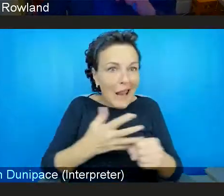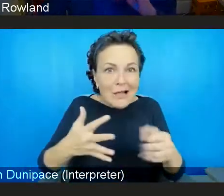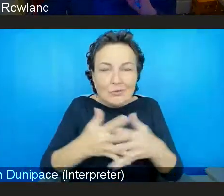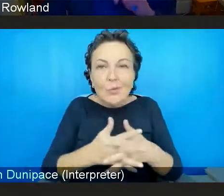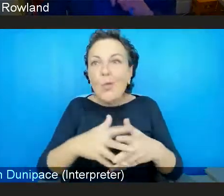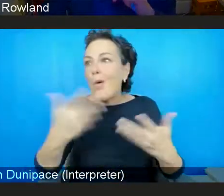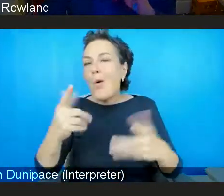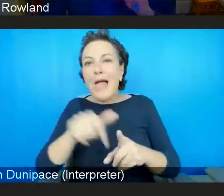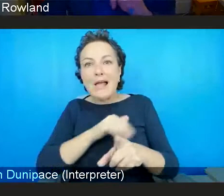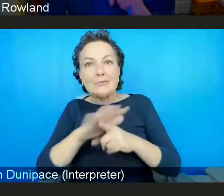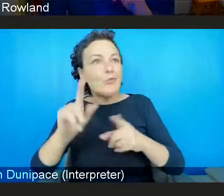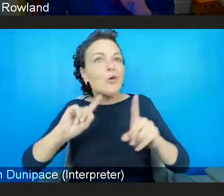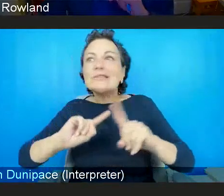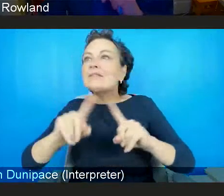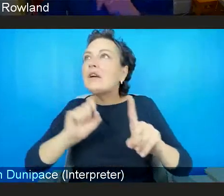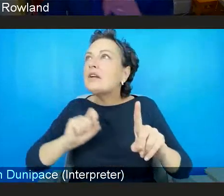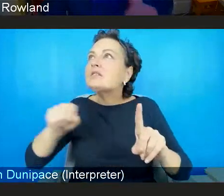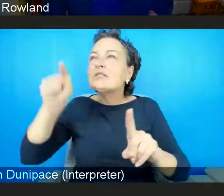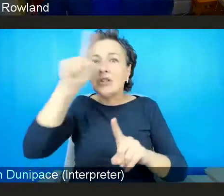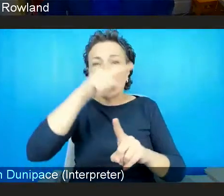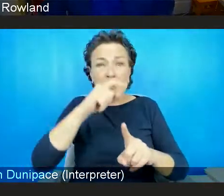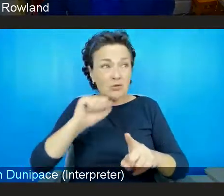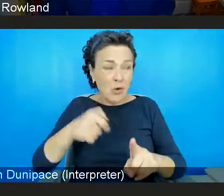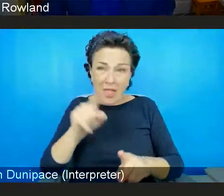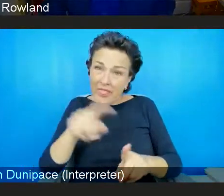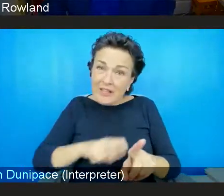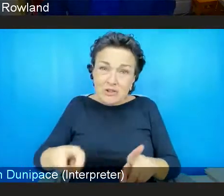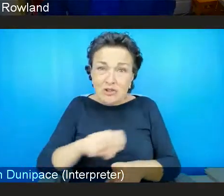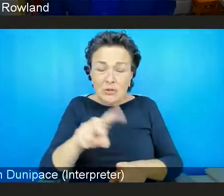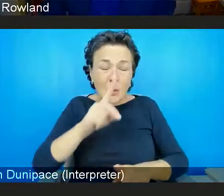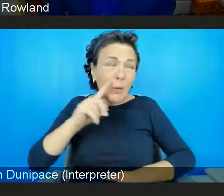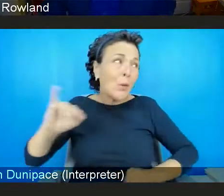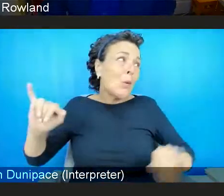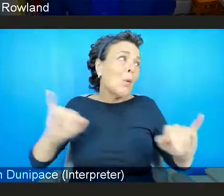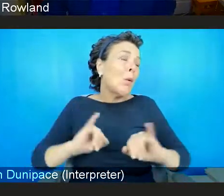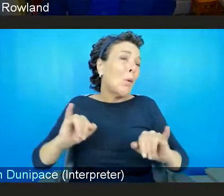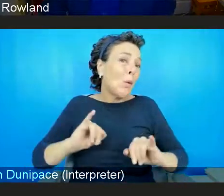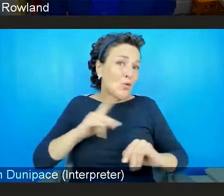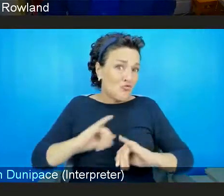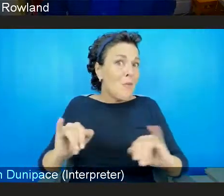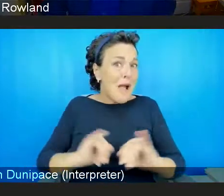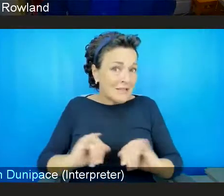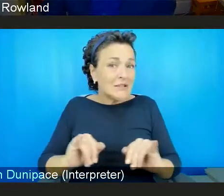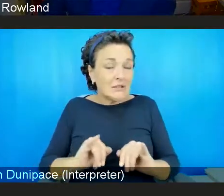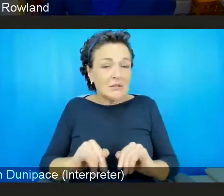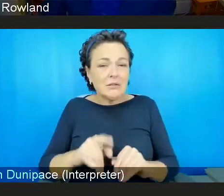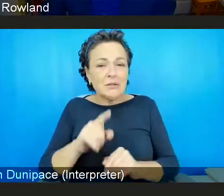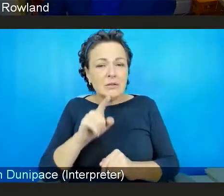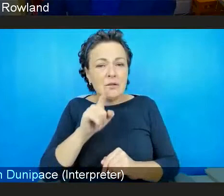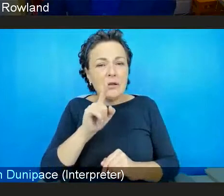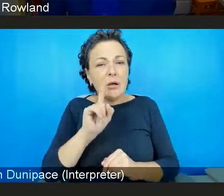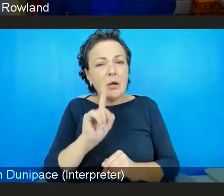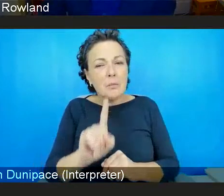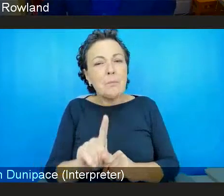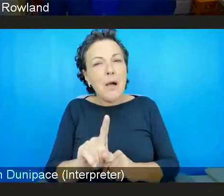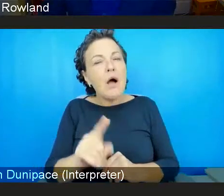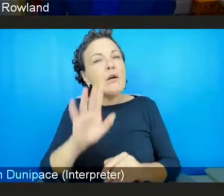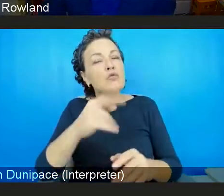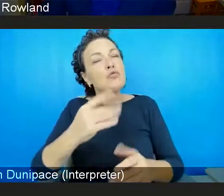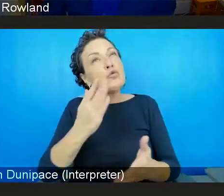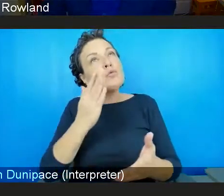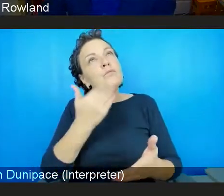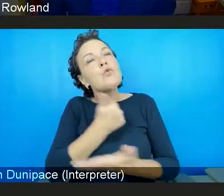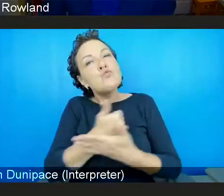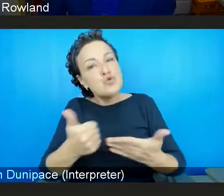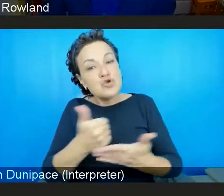Scotland. And I guess what we've said earlier on is that when an individual comes to us, we